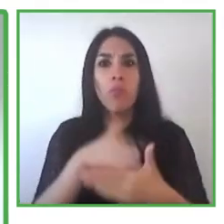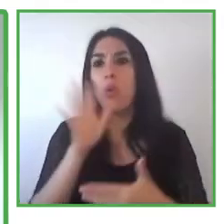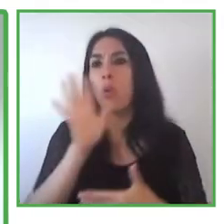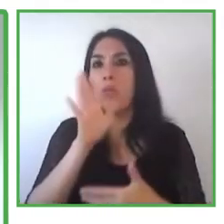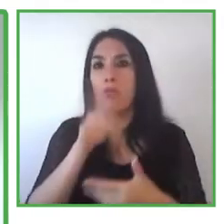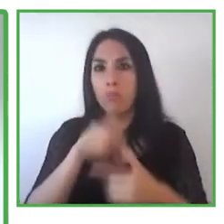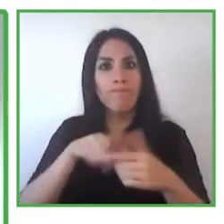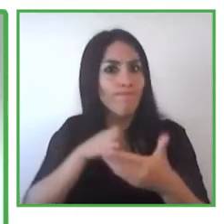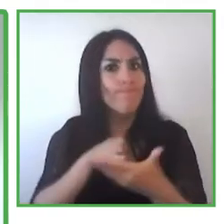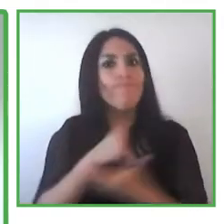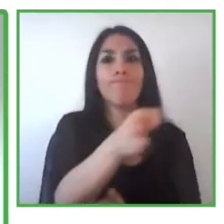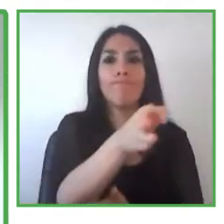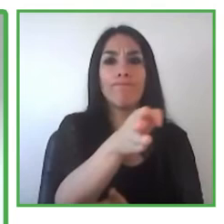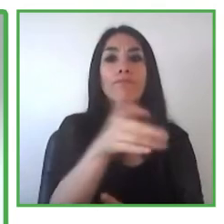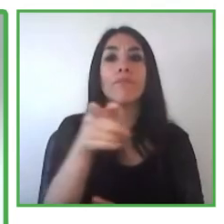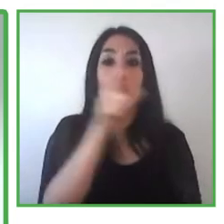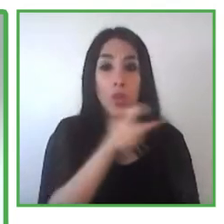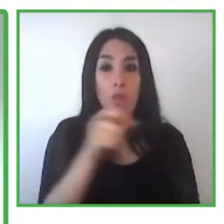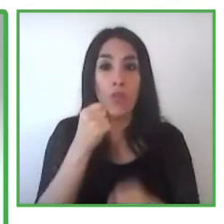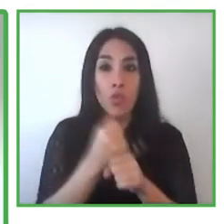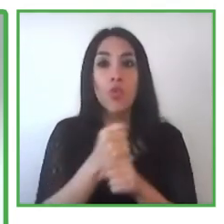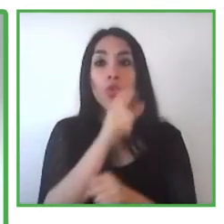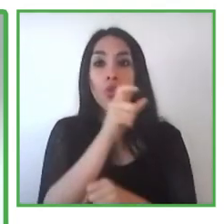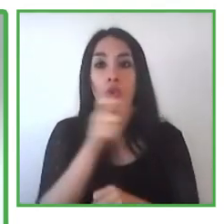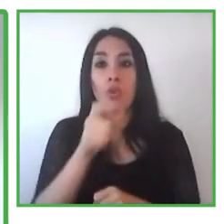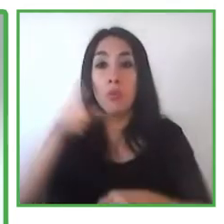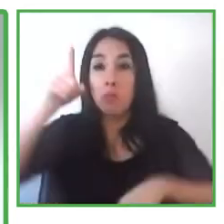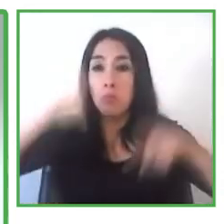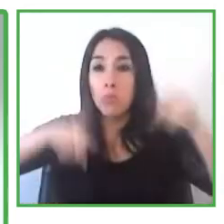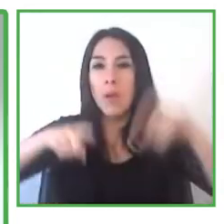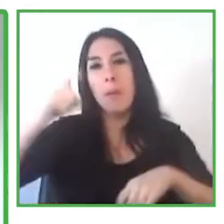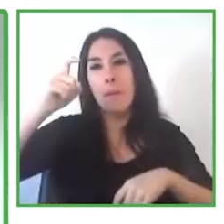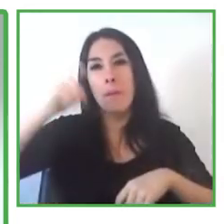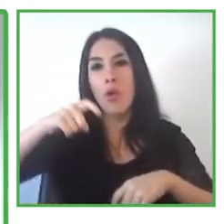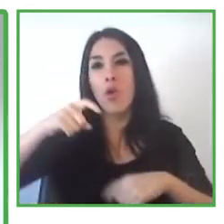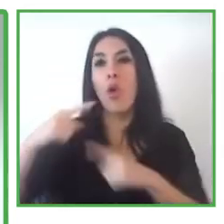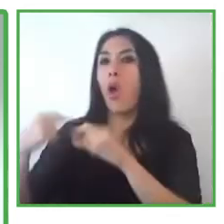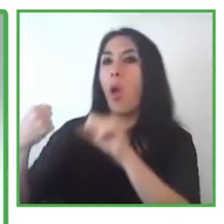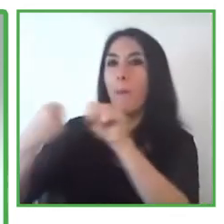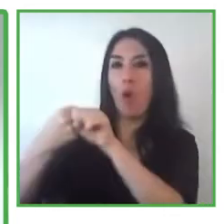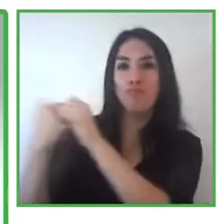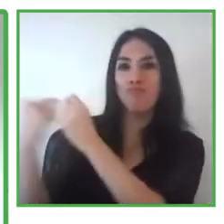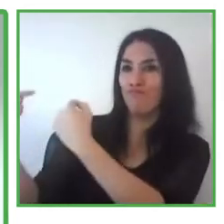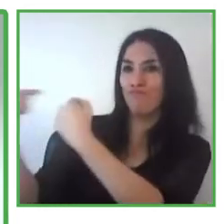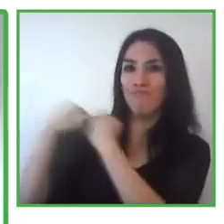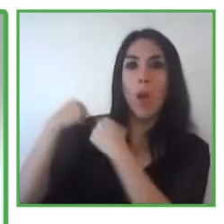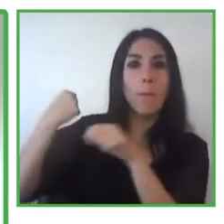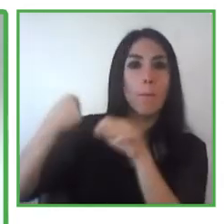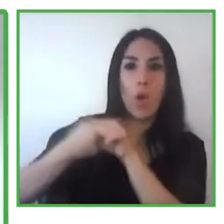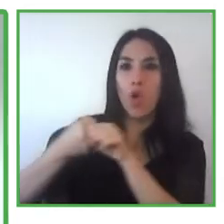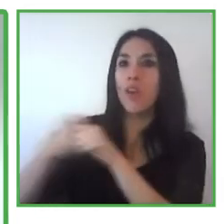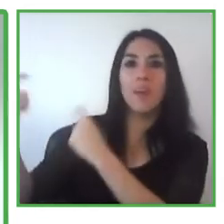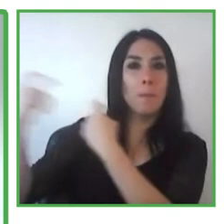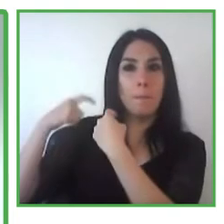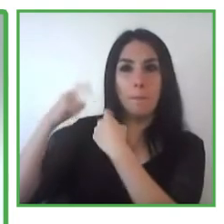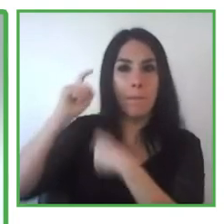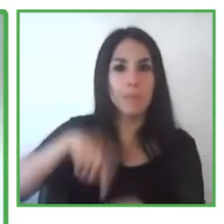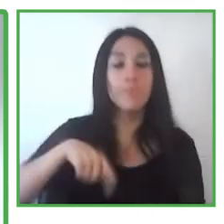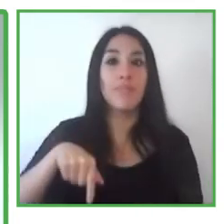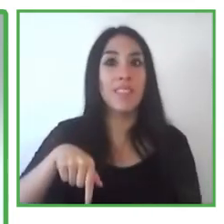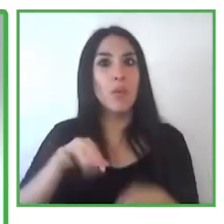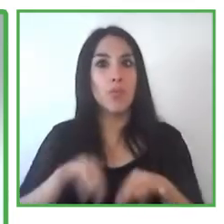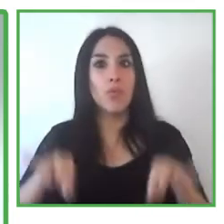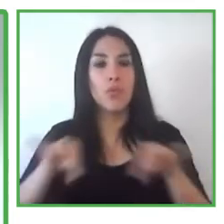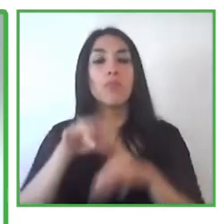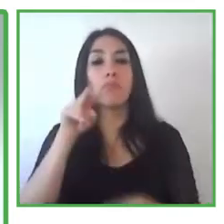assistance, but next in the life is necessary for people with disability,